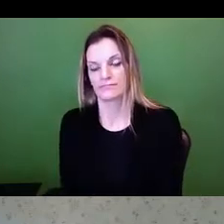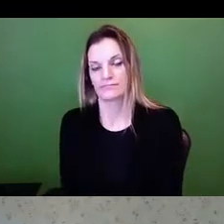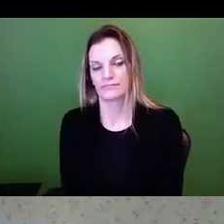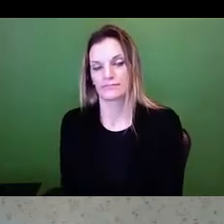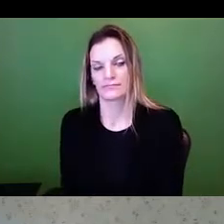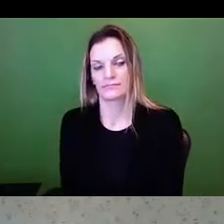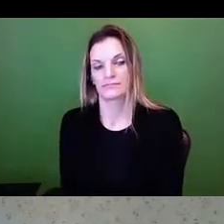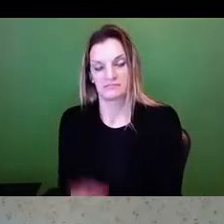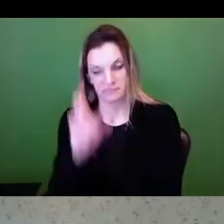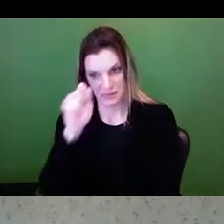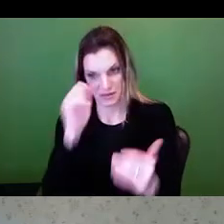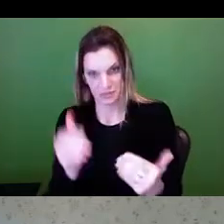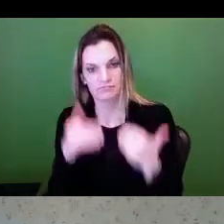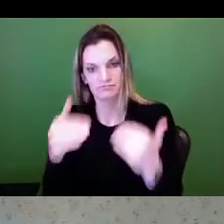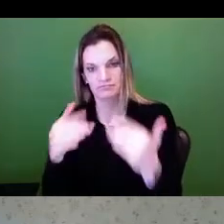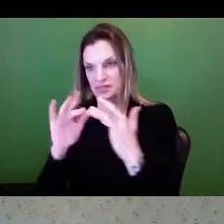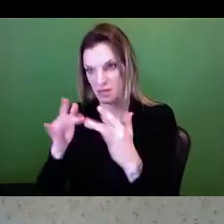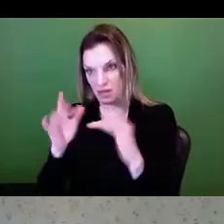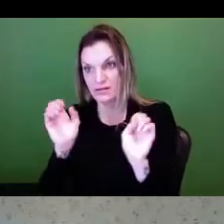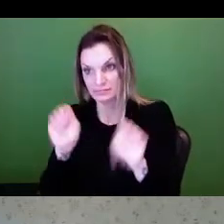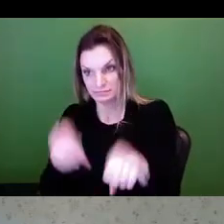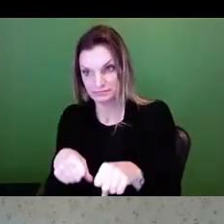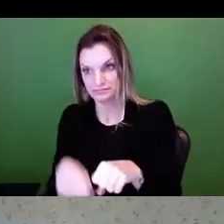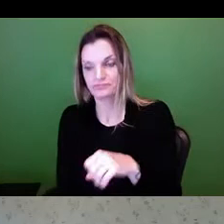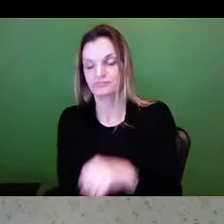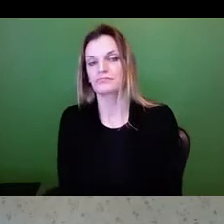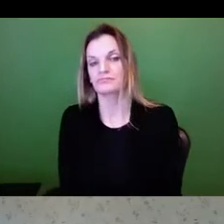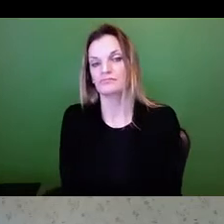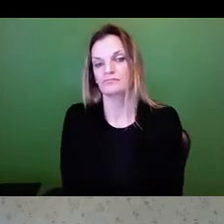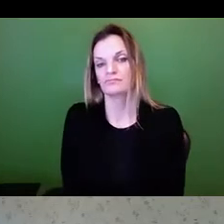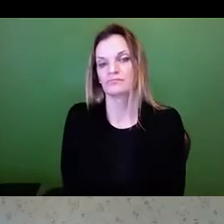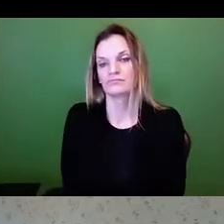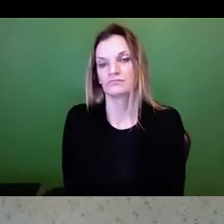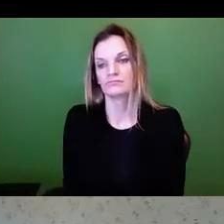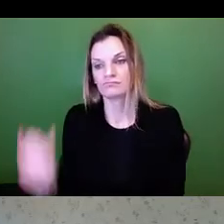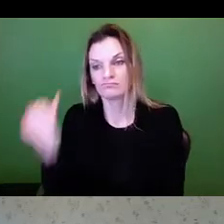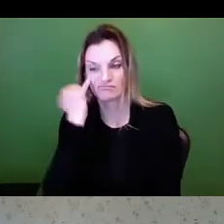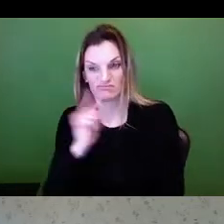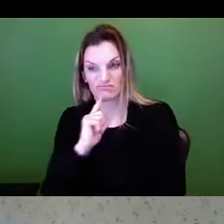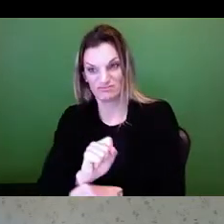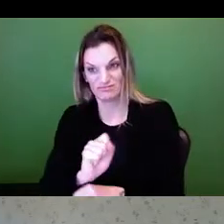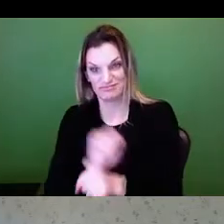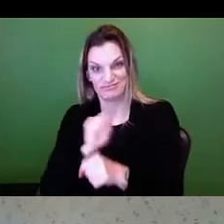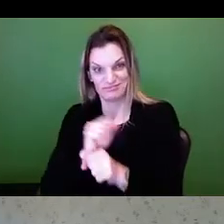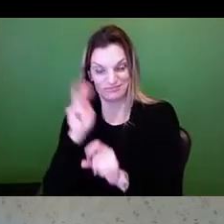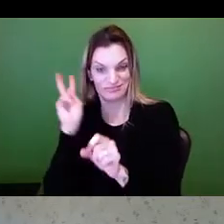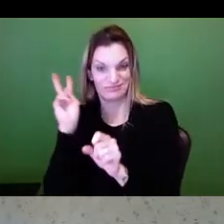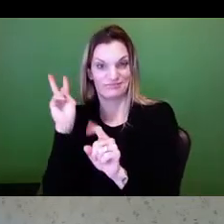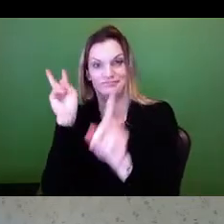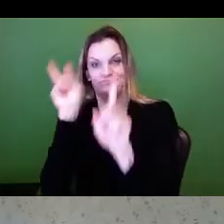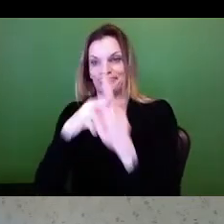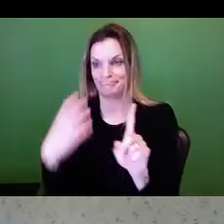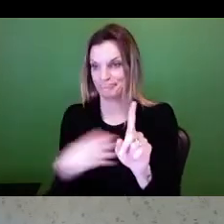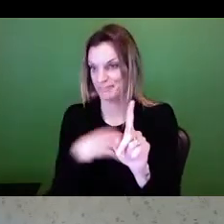They can do that online. And then if they file a valid complaint, generally someone